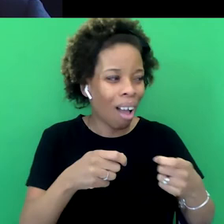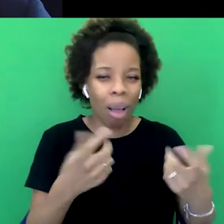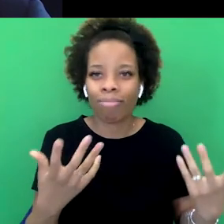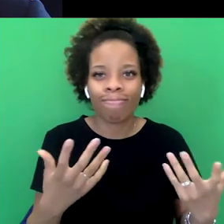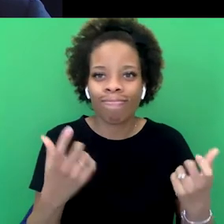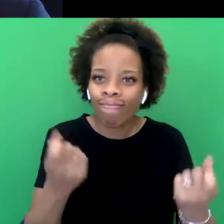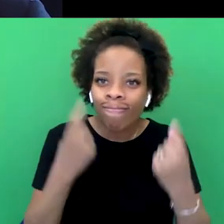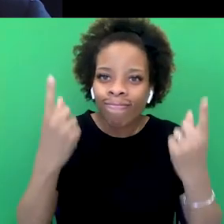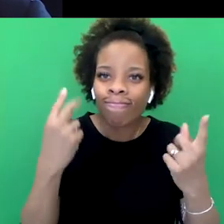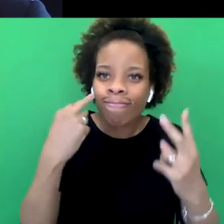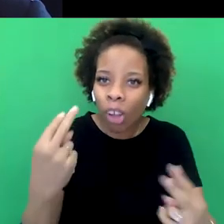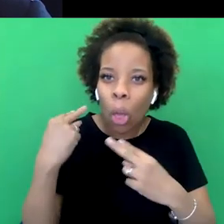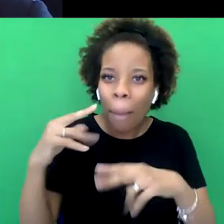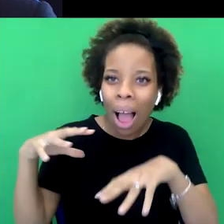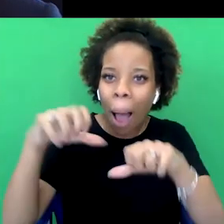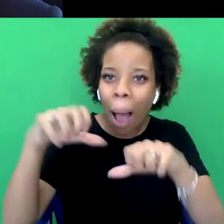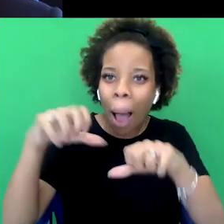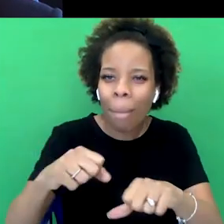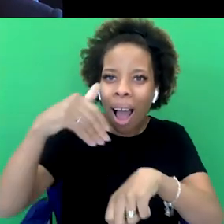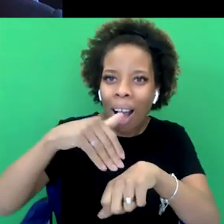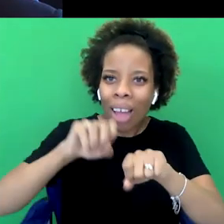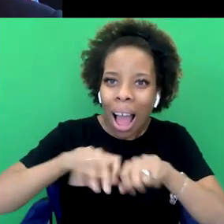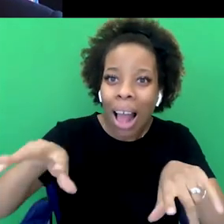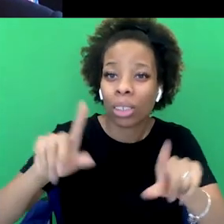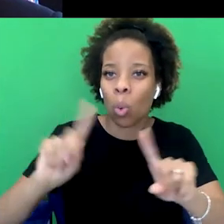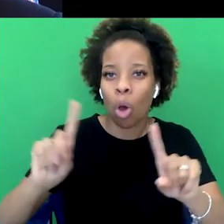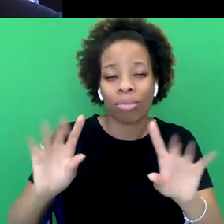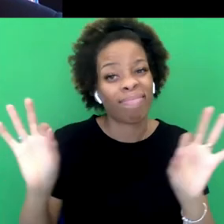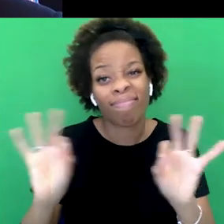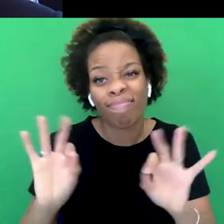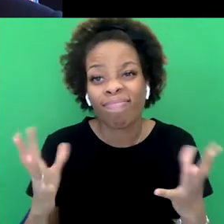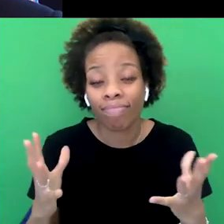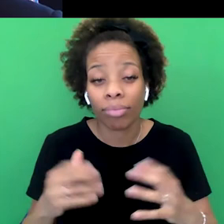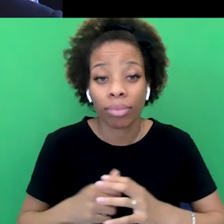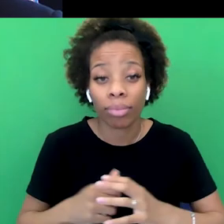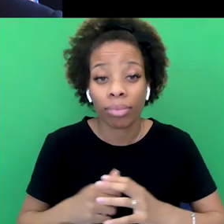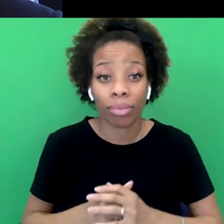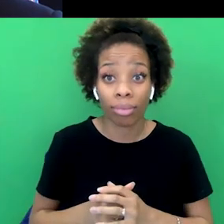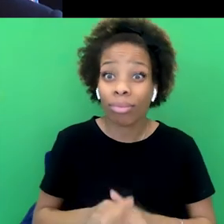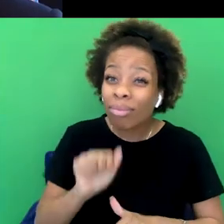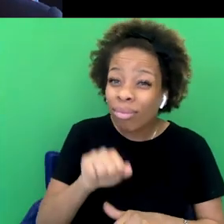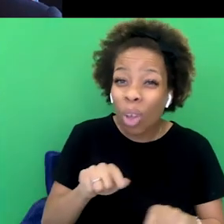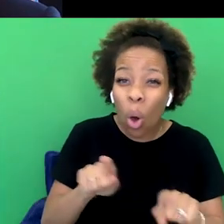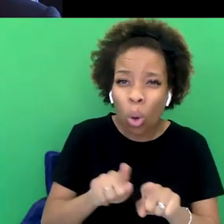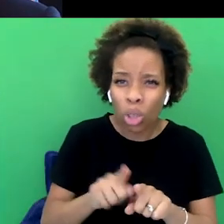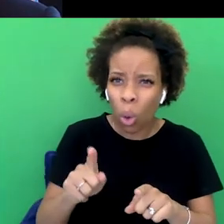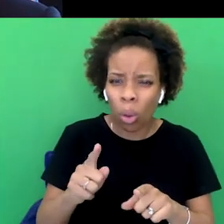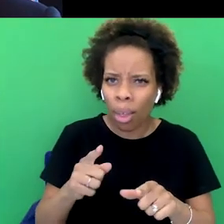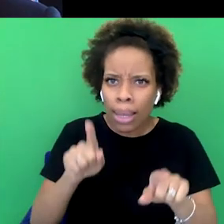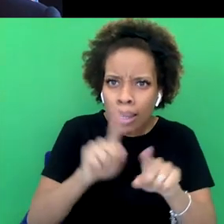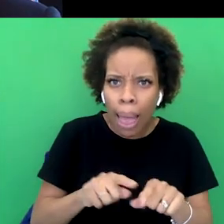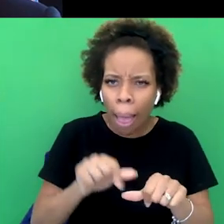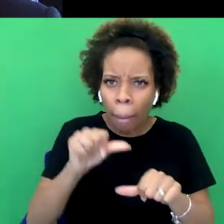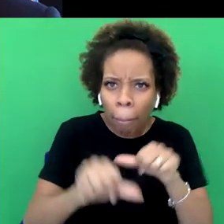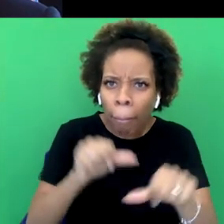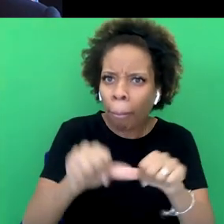happened in empire. And it also creates, it keeps repeating patterns, recreating the same patterns politically, where we kind